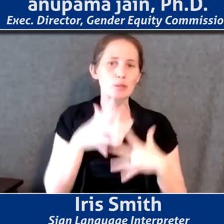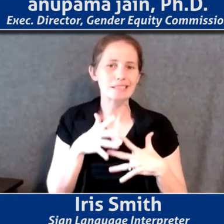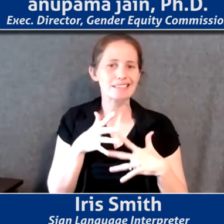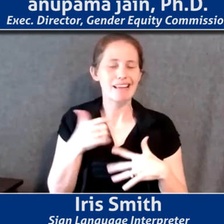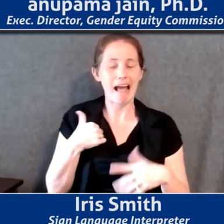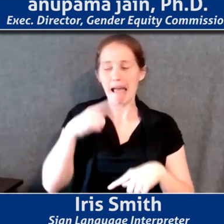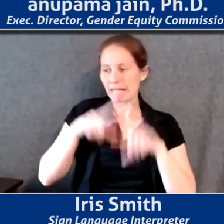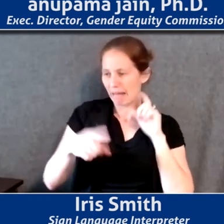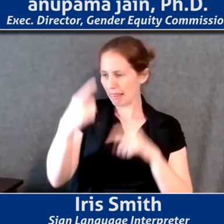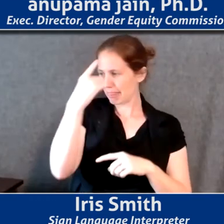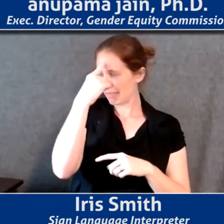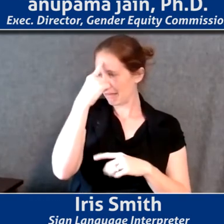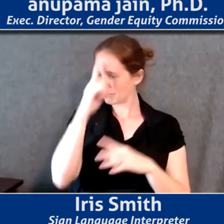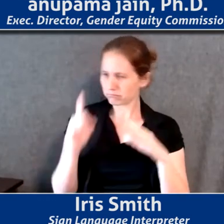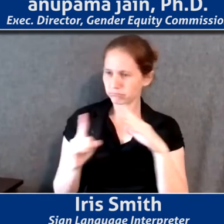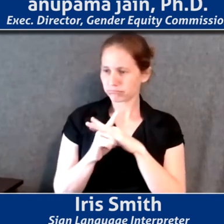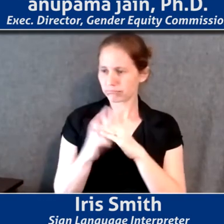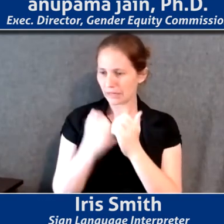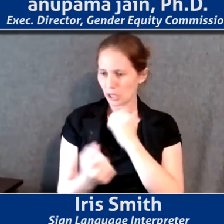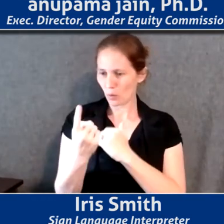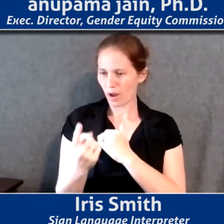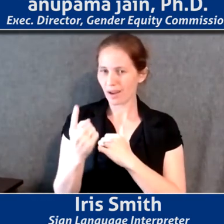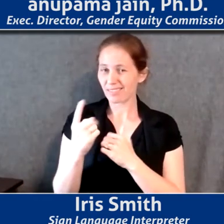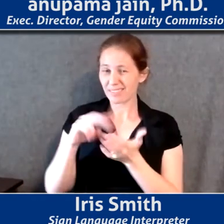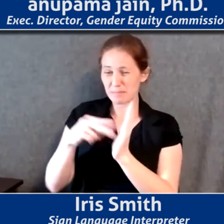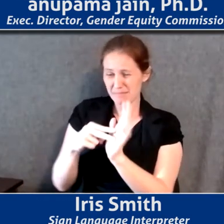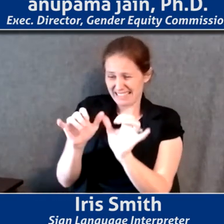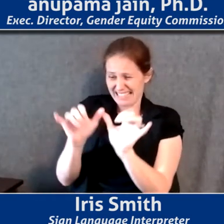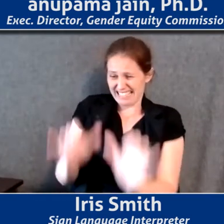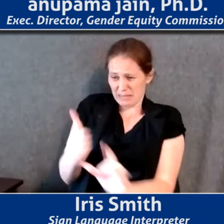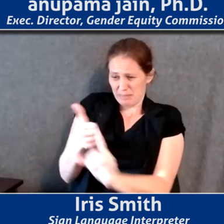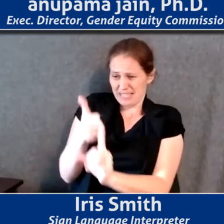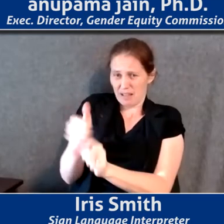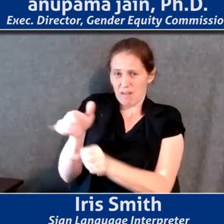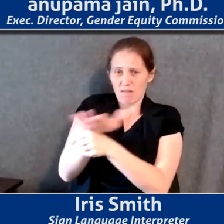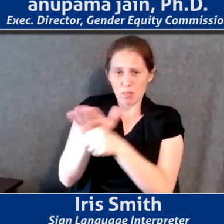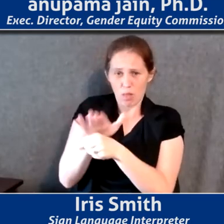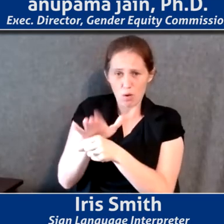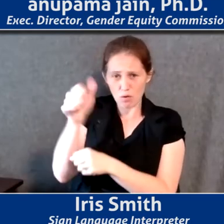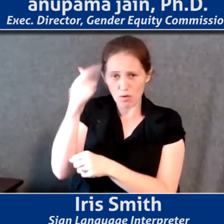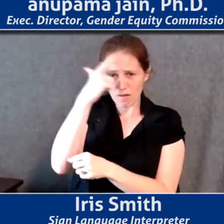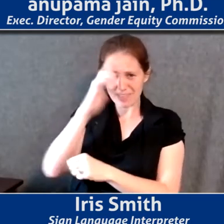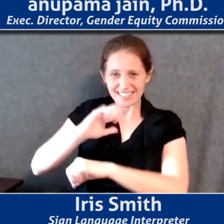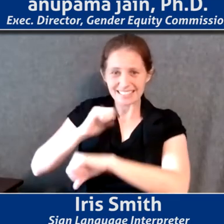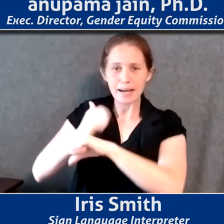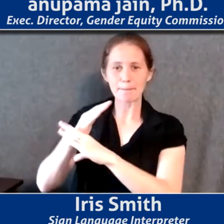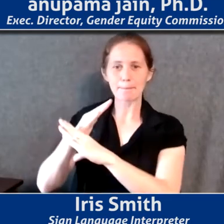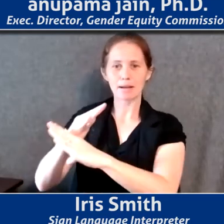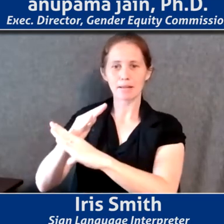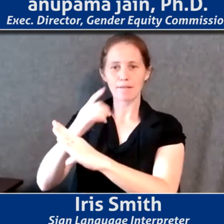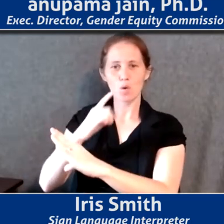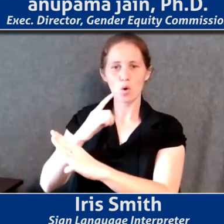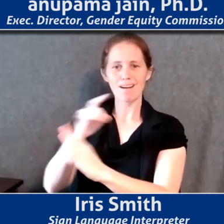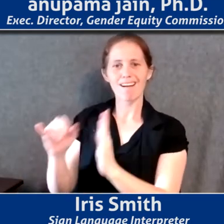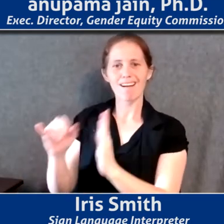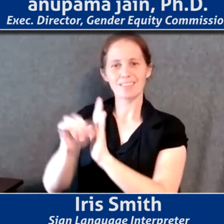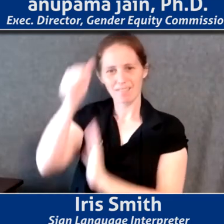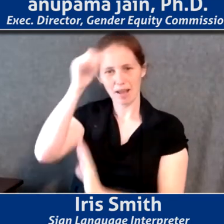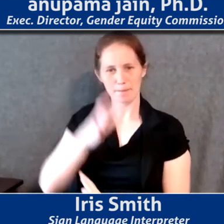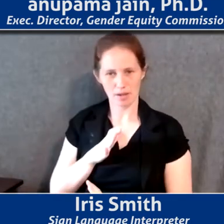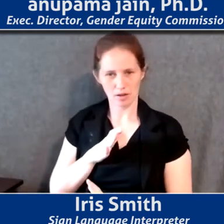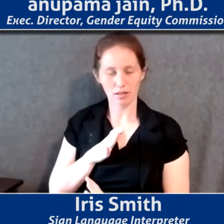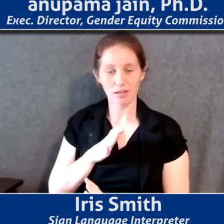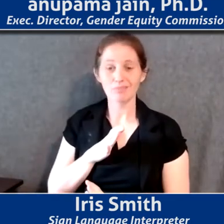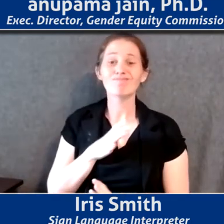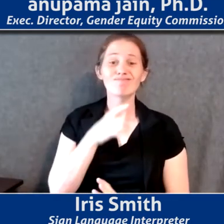think of anything immediately. We're systematically our local government is creating barriers for people who are identified as male. The barriers